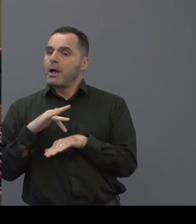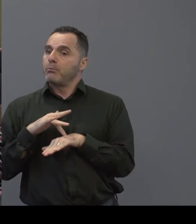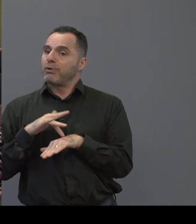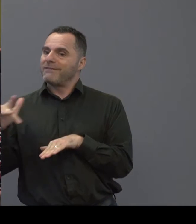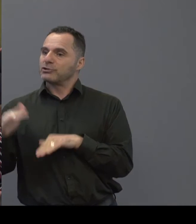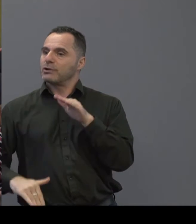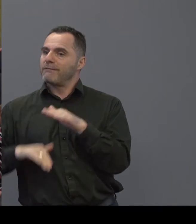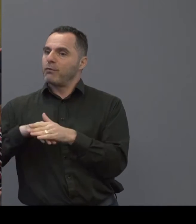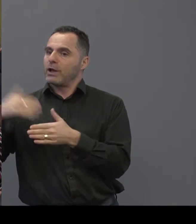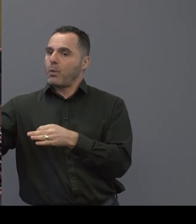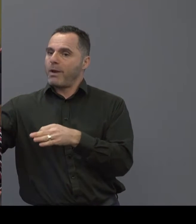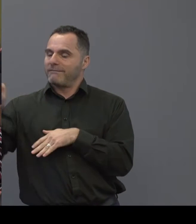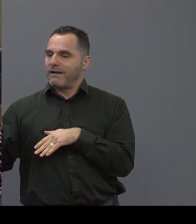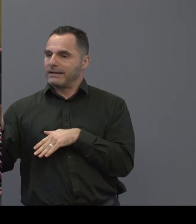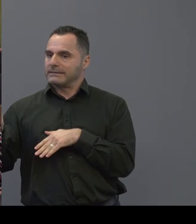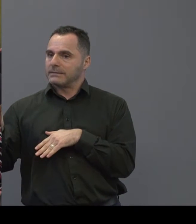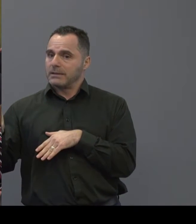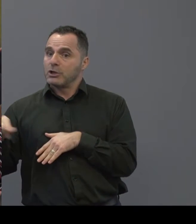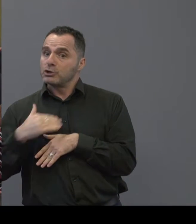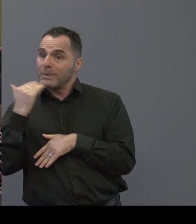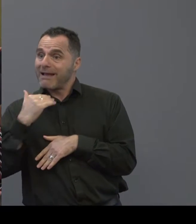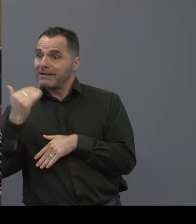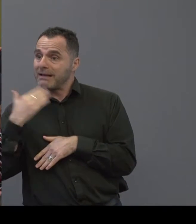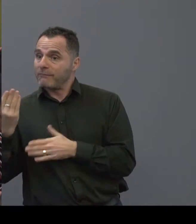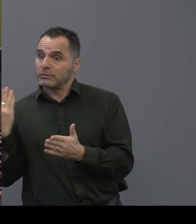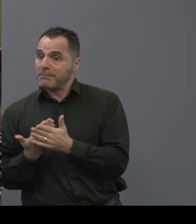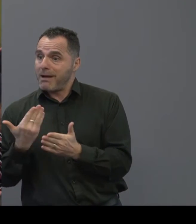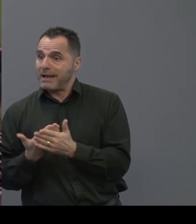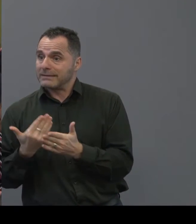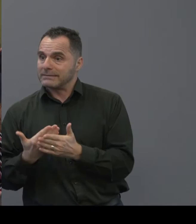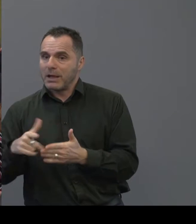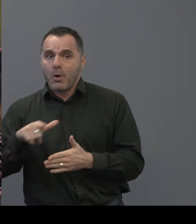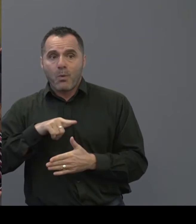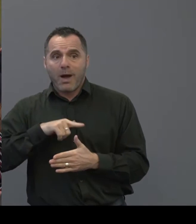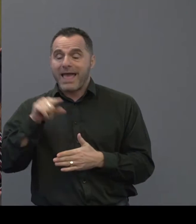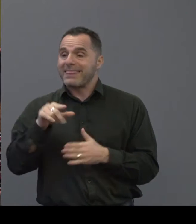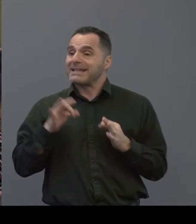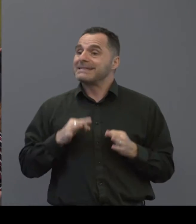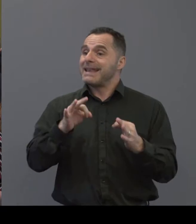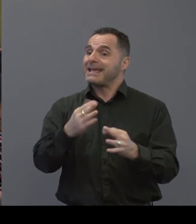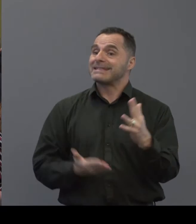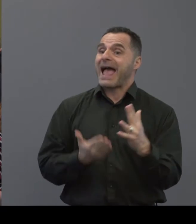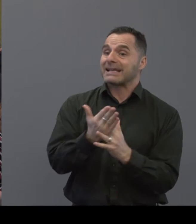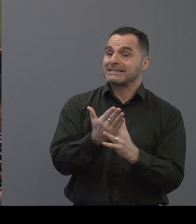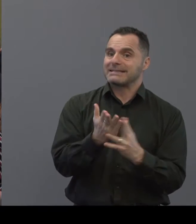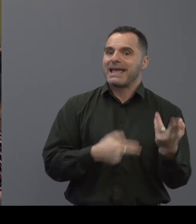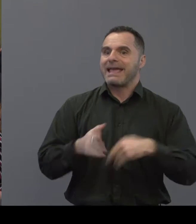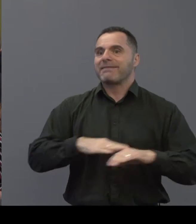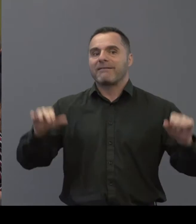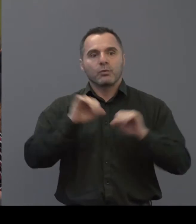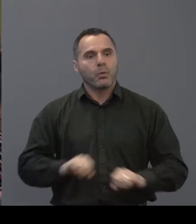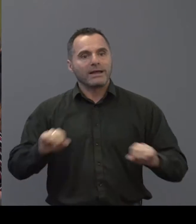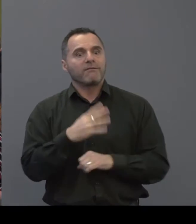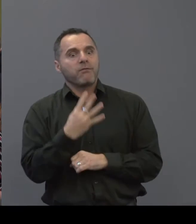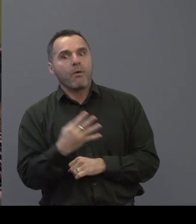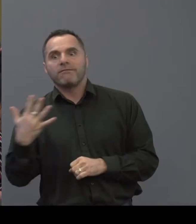that are fully qualified is there enough for demand because that will delay patients accessing services if they have to wait four